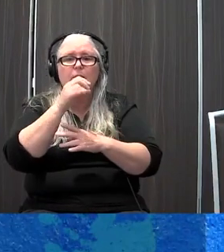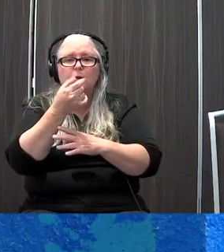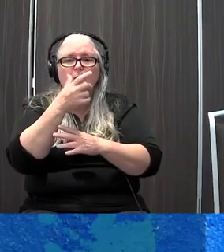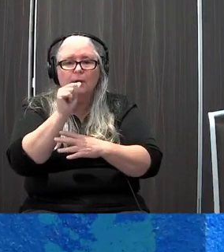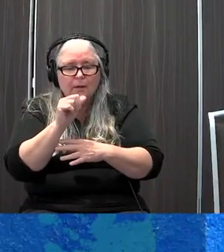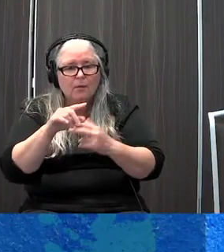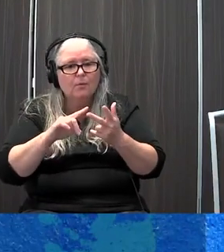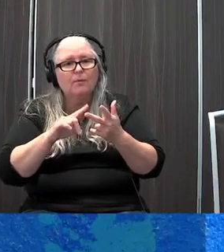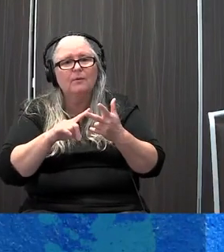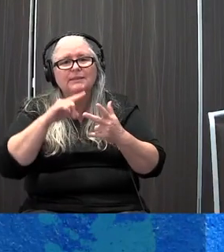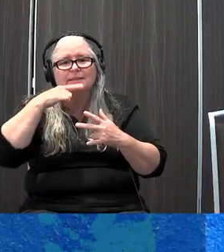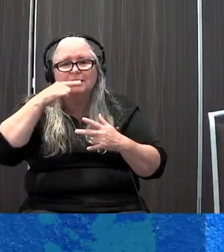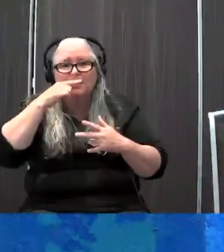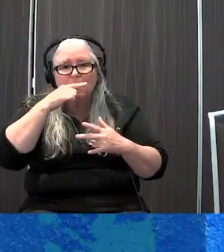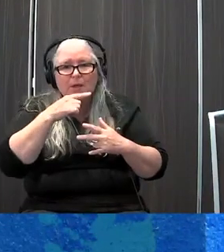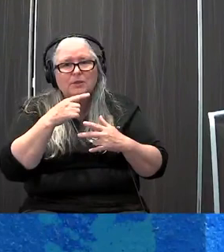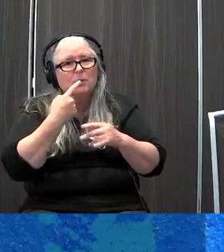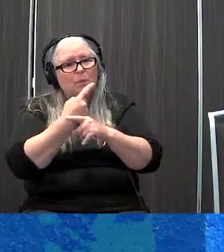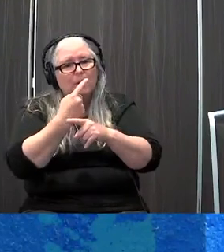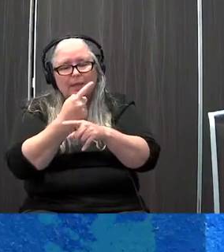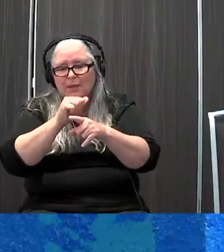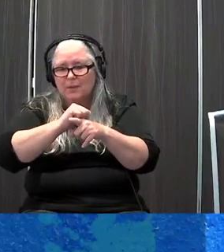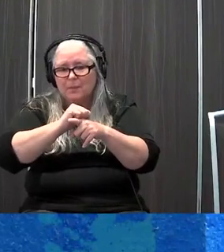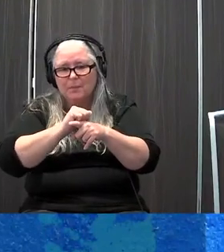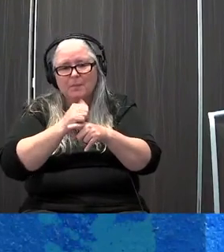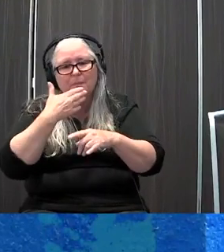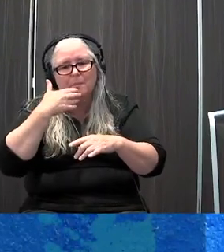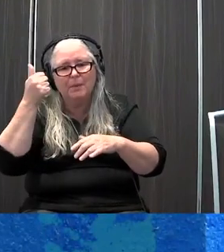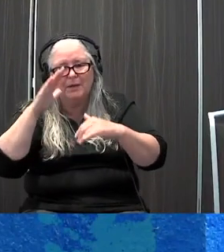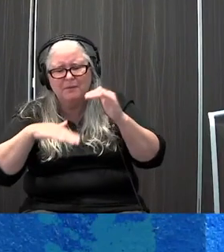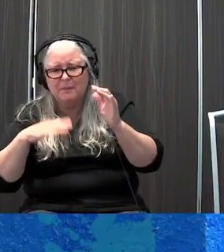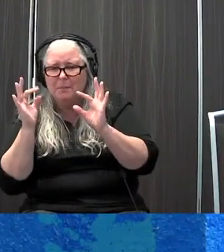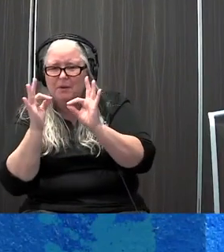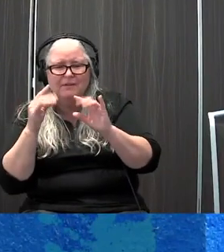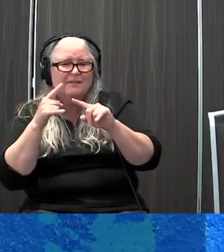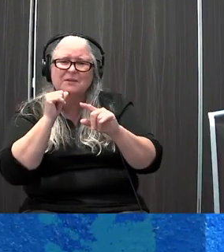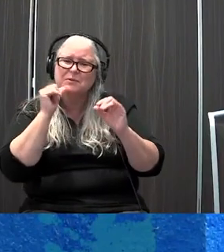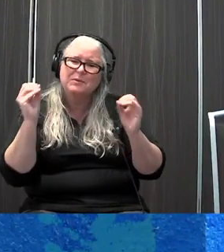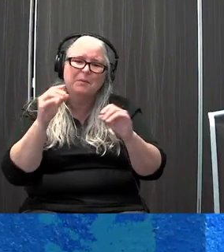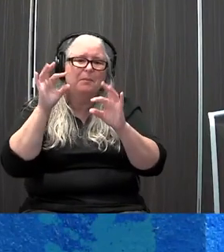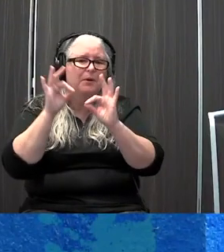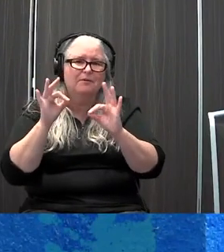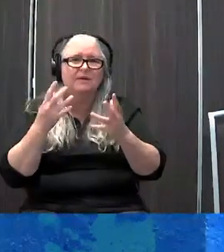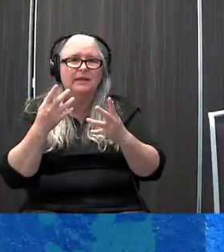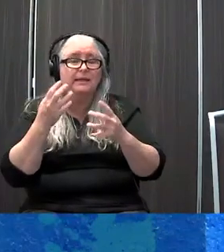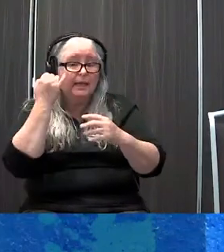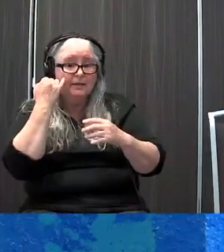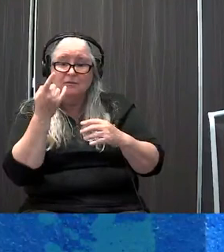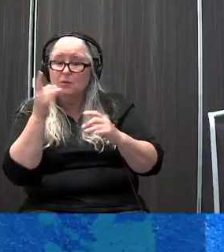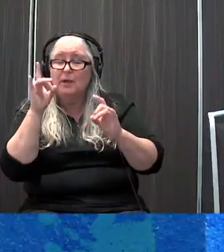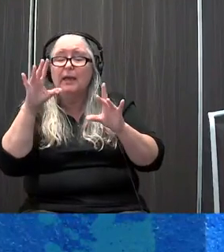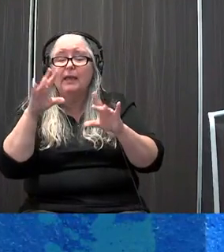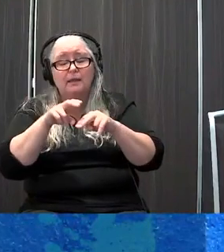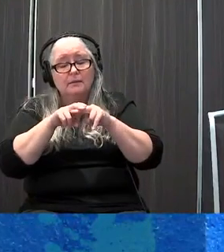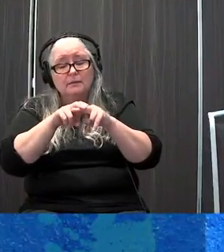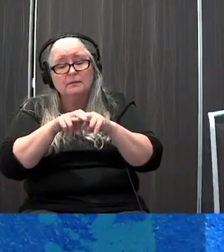Again, regular practice is better than perfect. There's no perfect mindfulness practice. And try another type. If you hate sitting still and watching